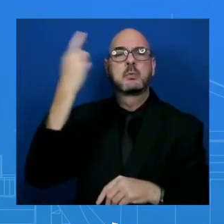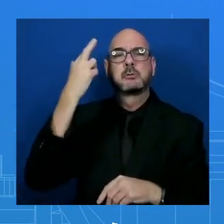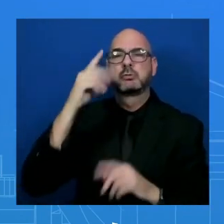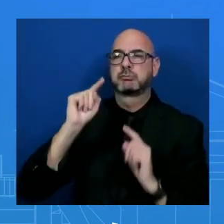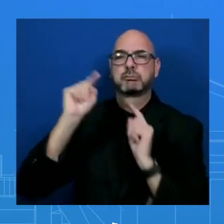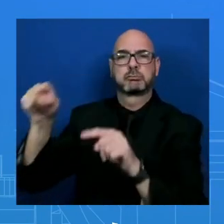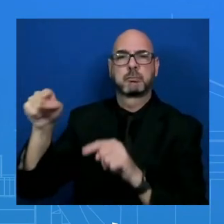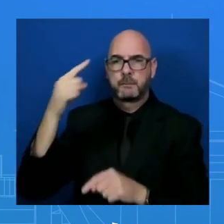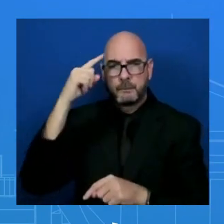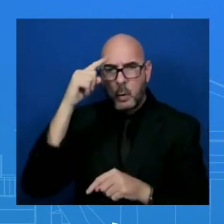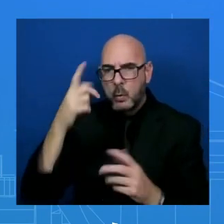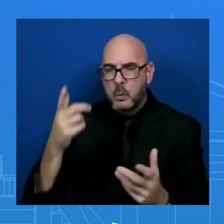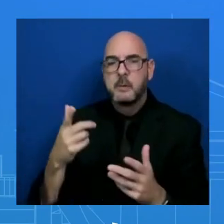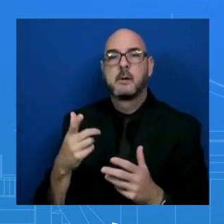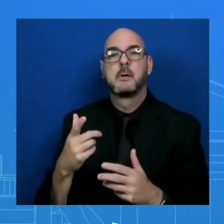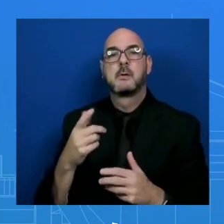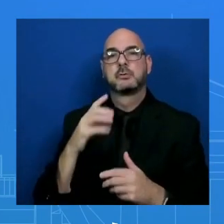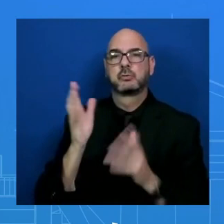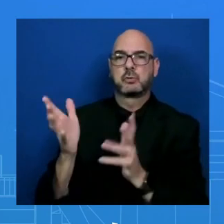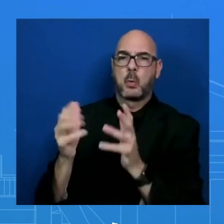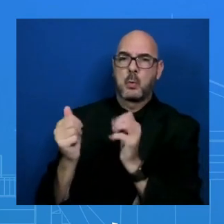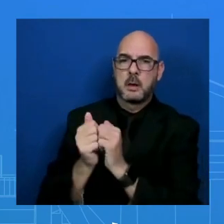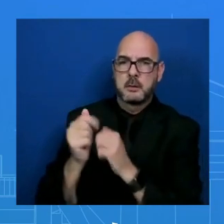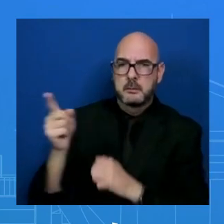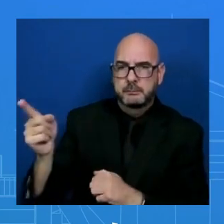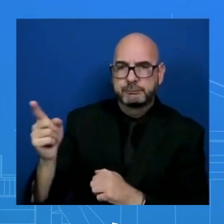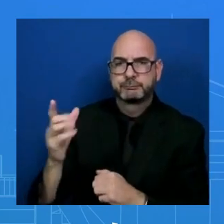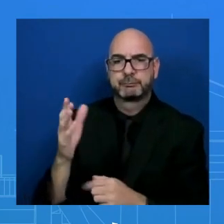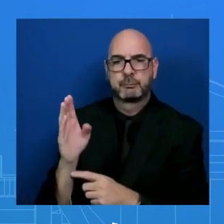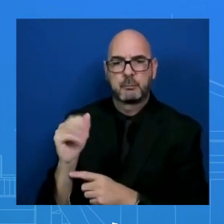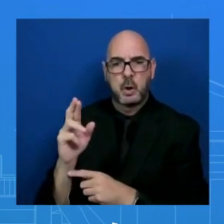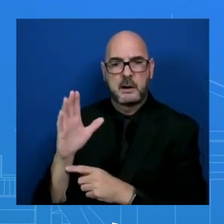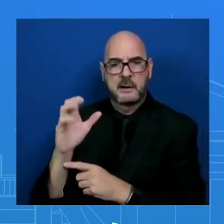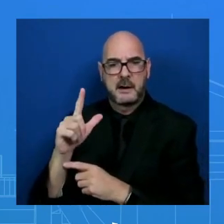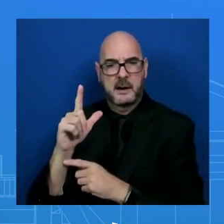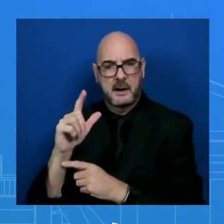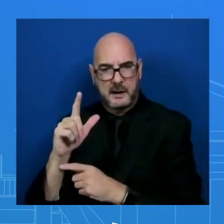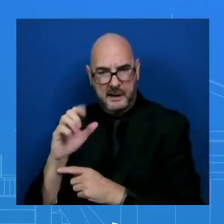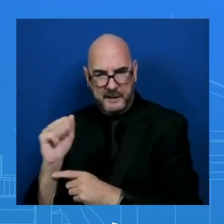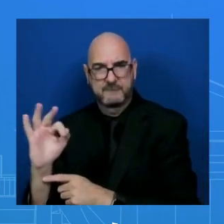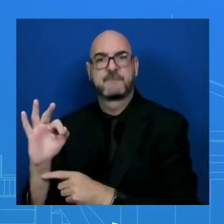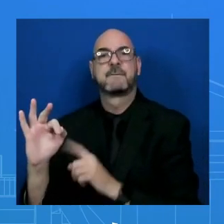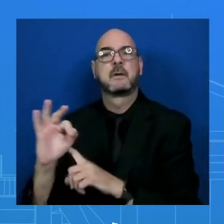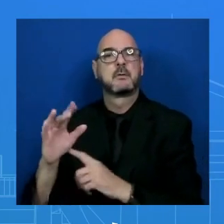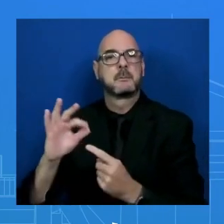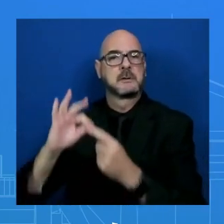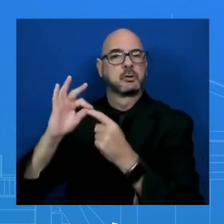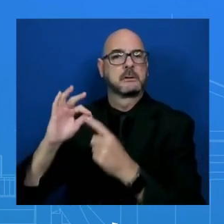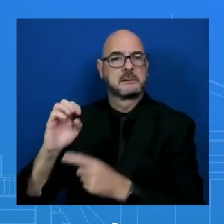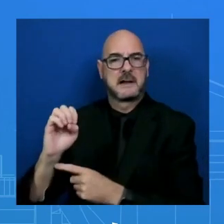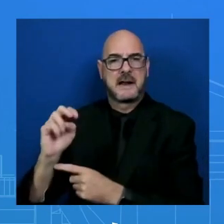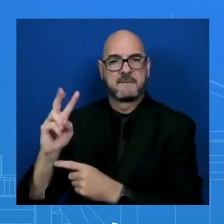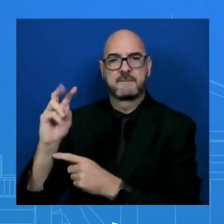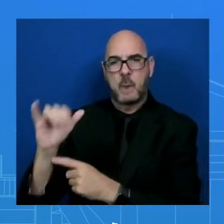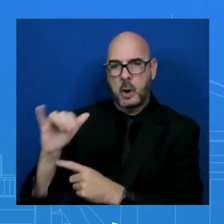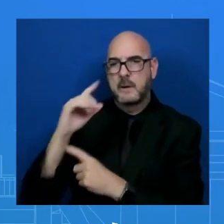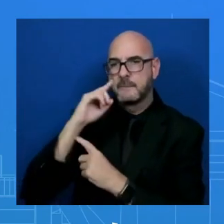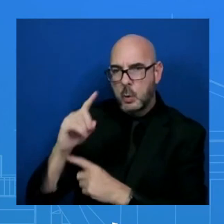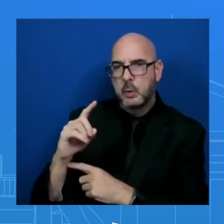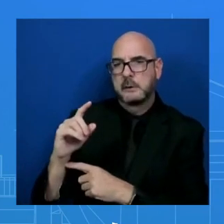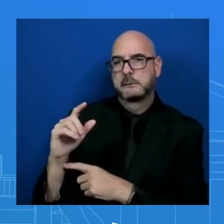Assistant Secretary of State of Near East Affairs, and Tim Lenderking, our special envoy for Yemen, is to talk about the war in Yemen.